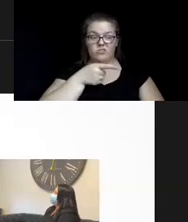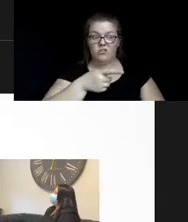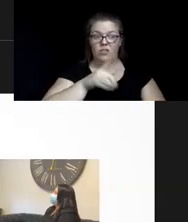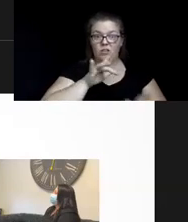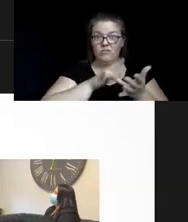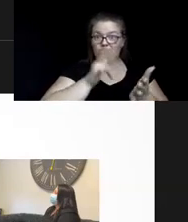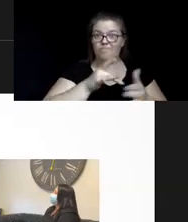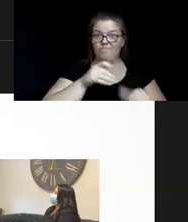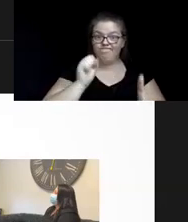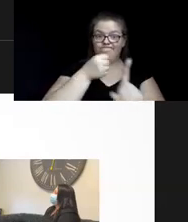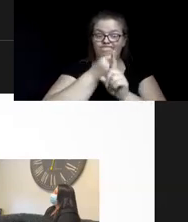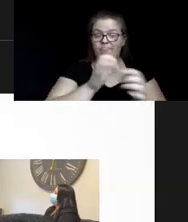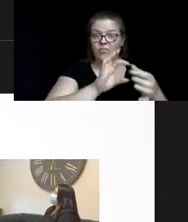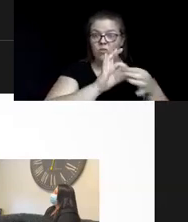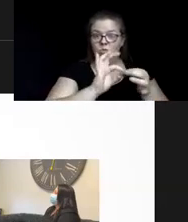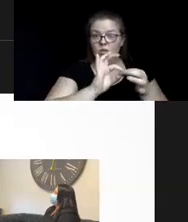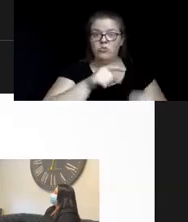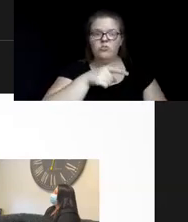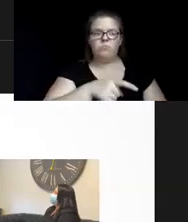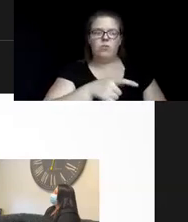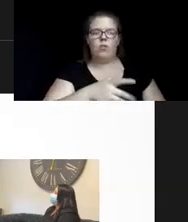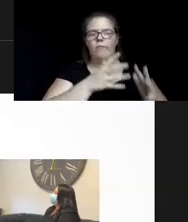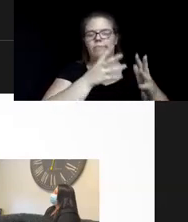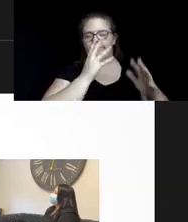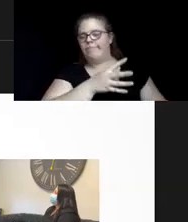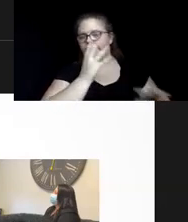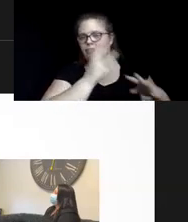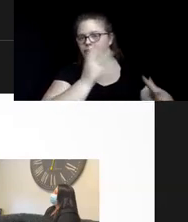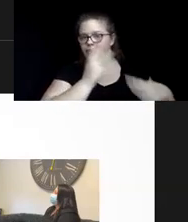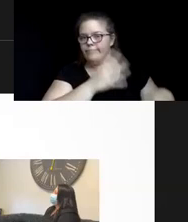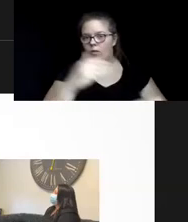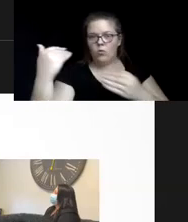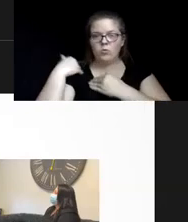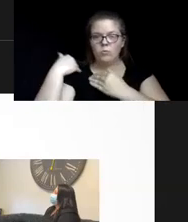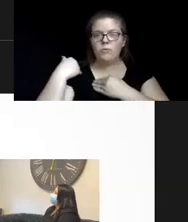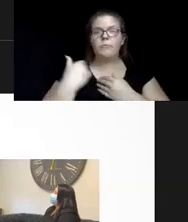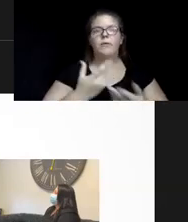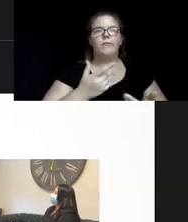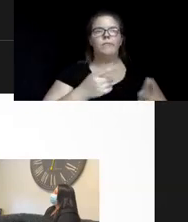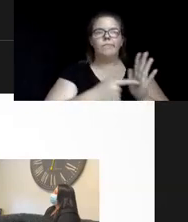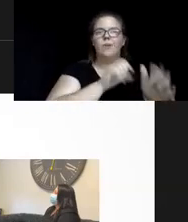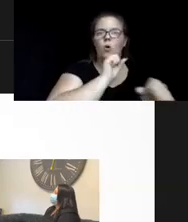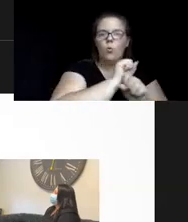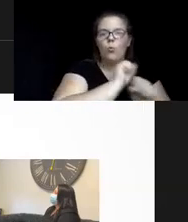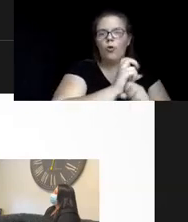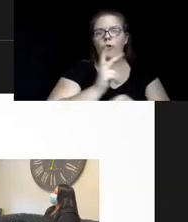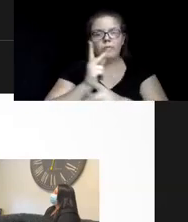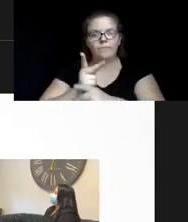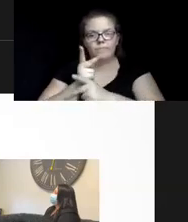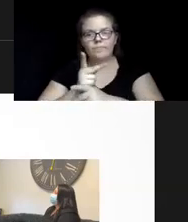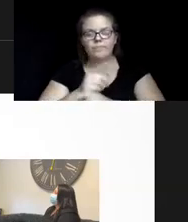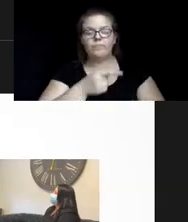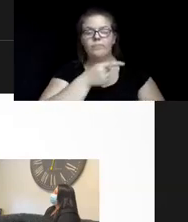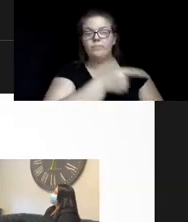others? Are they neglecting major roles that they're responsible for, like work or caregiving? And are they experiencing any